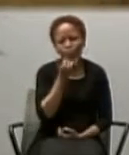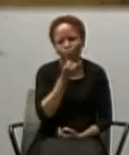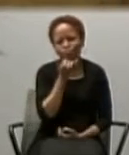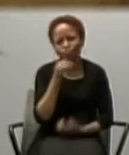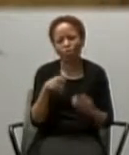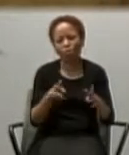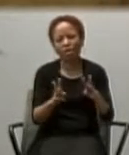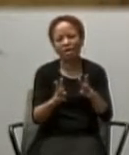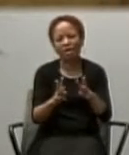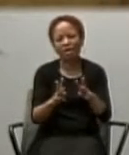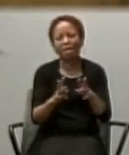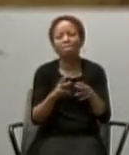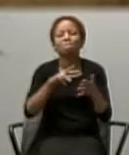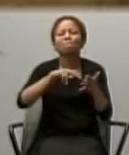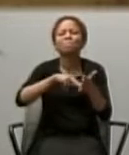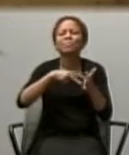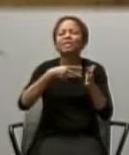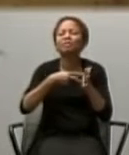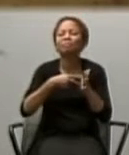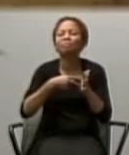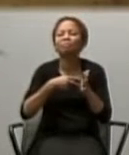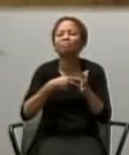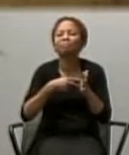The proclamation, of the gospel,